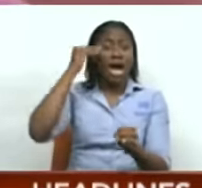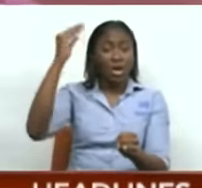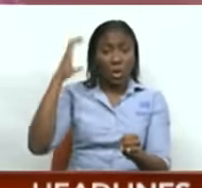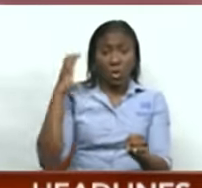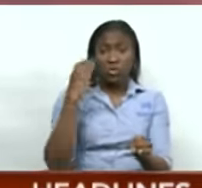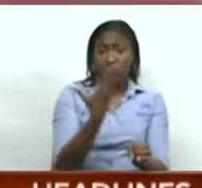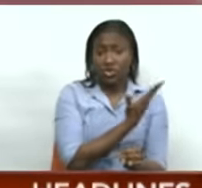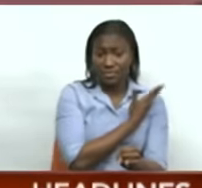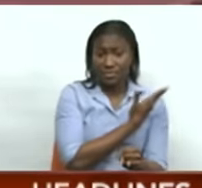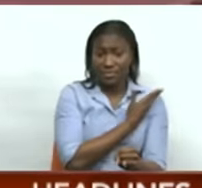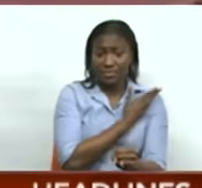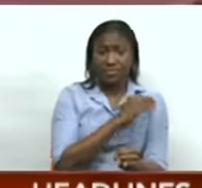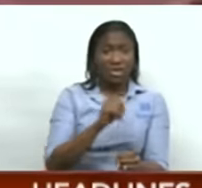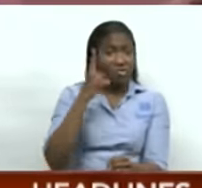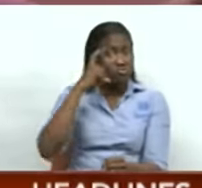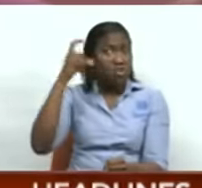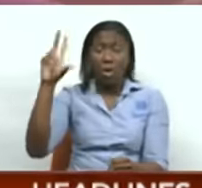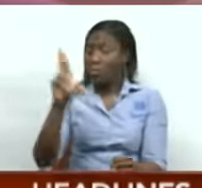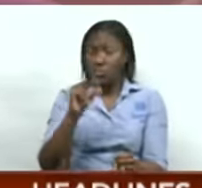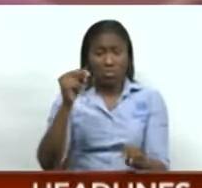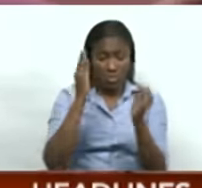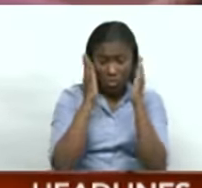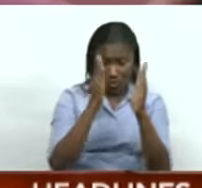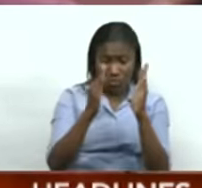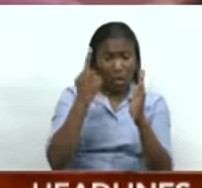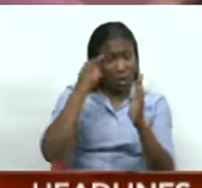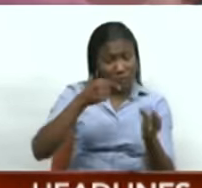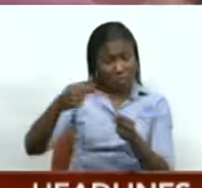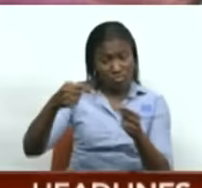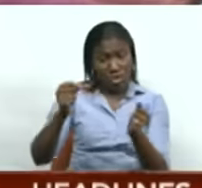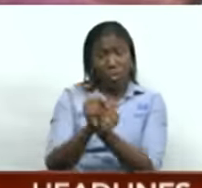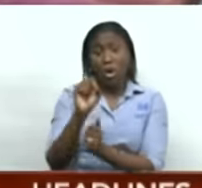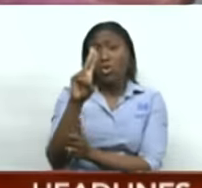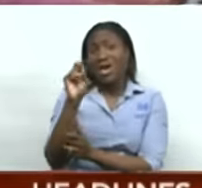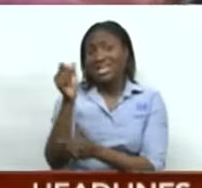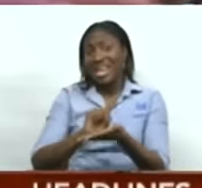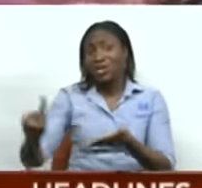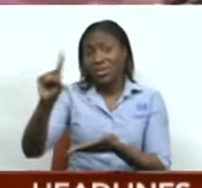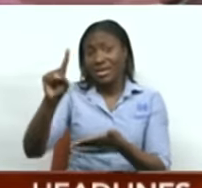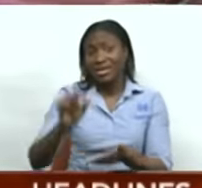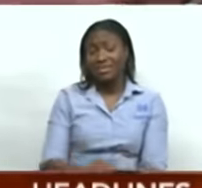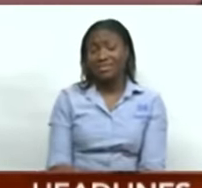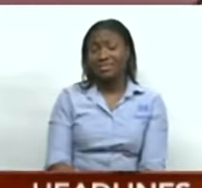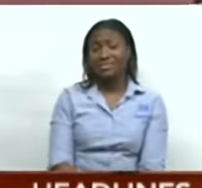is under no illusions as the Salka Warriors face the mighty USA next week.